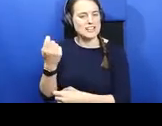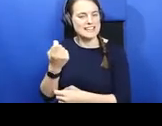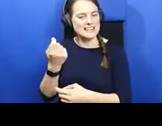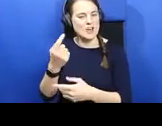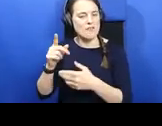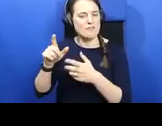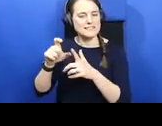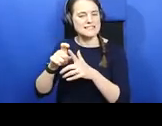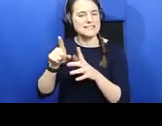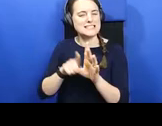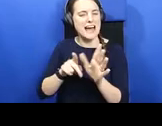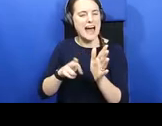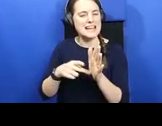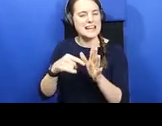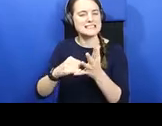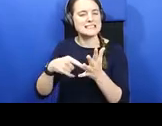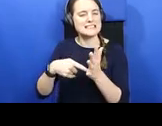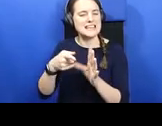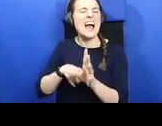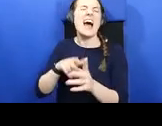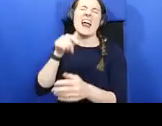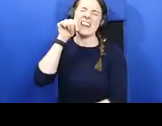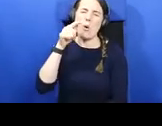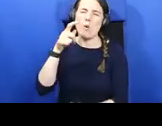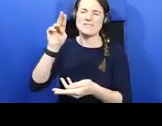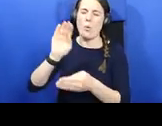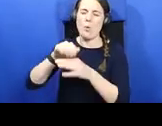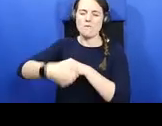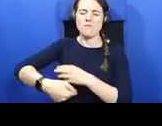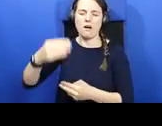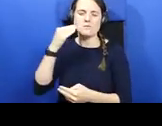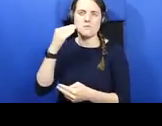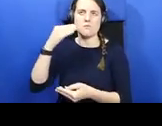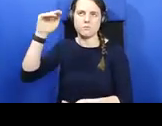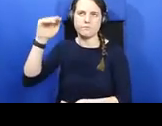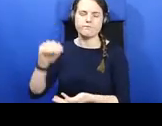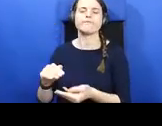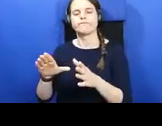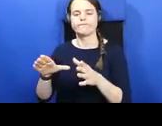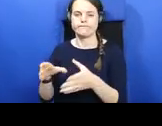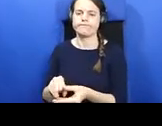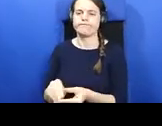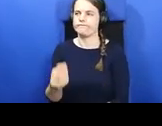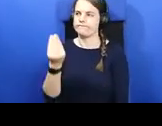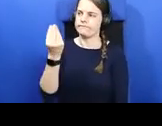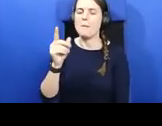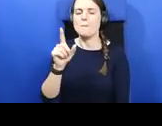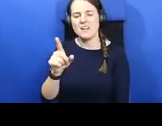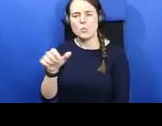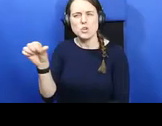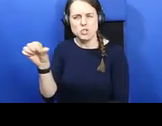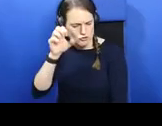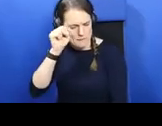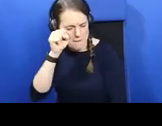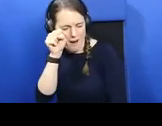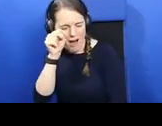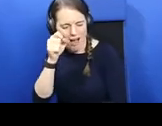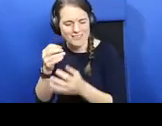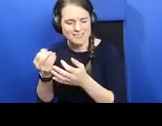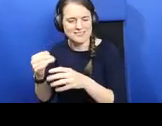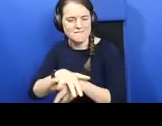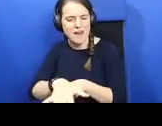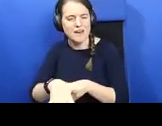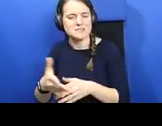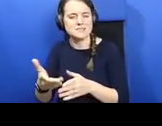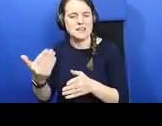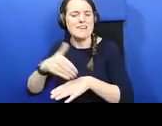I know that can be a little bit reductionist at times, but I do think it's something that we should take into account. Now, Blaine is